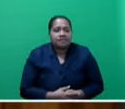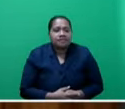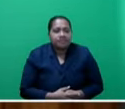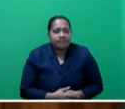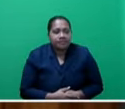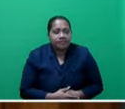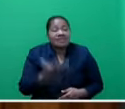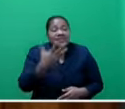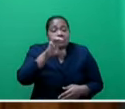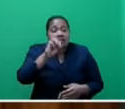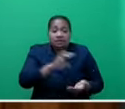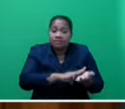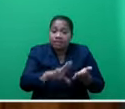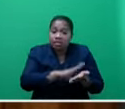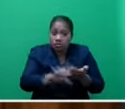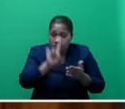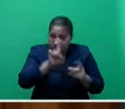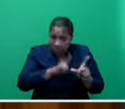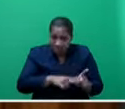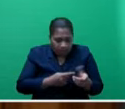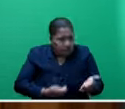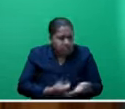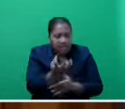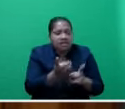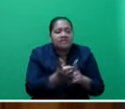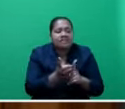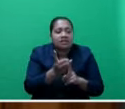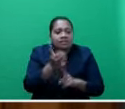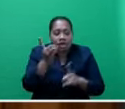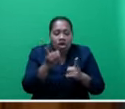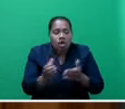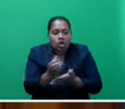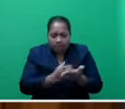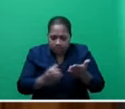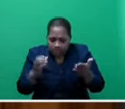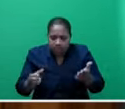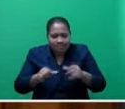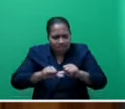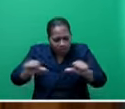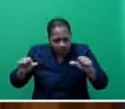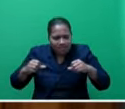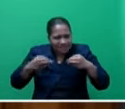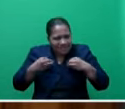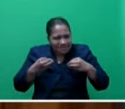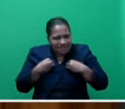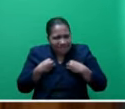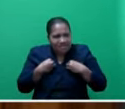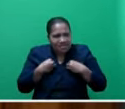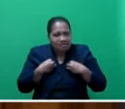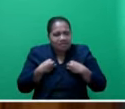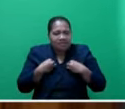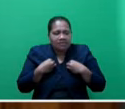$90 million a year spent on developing commercial-scale agricultural businesses pales in comparison